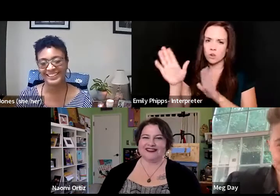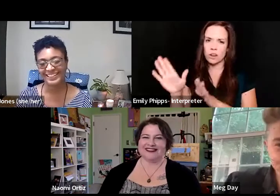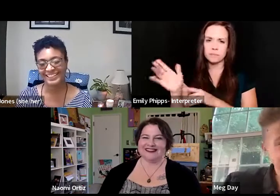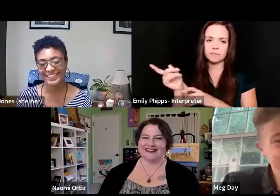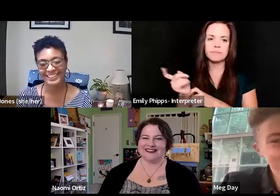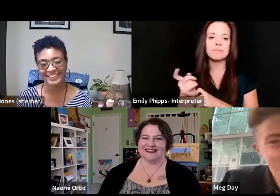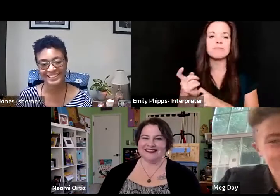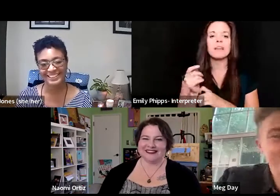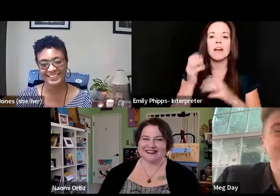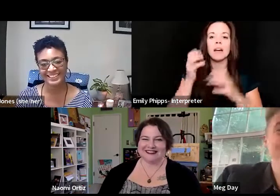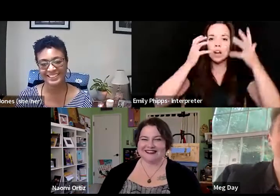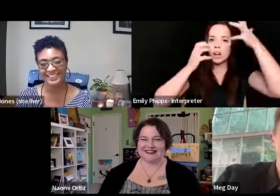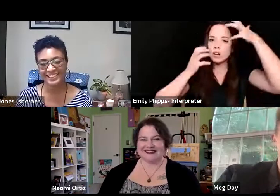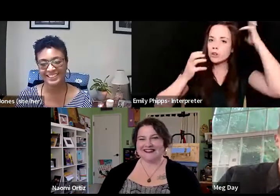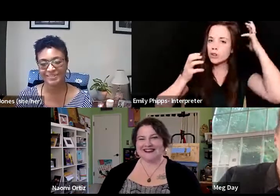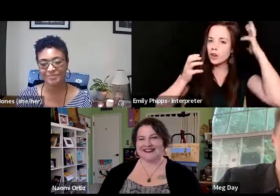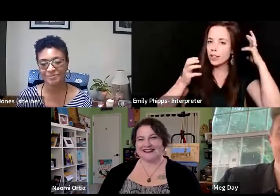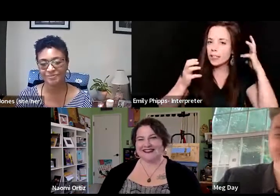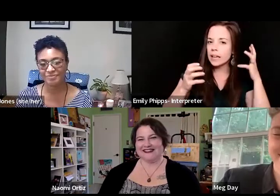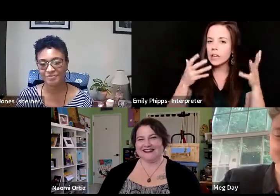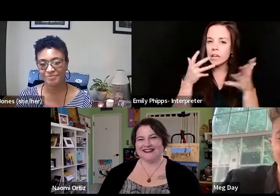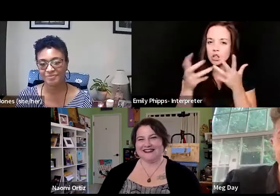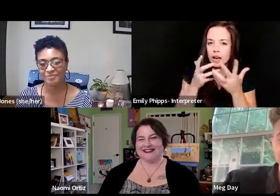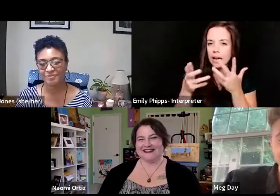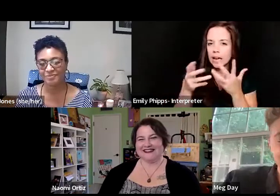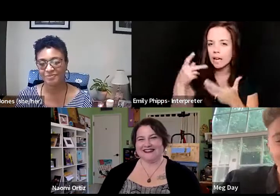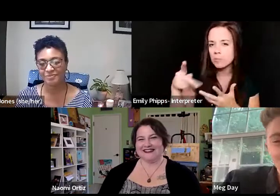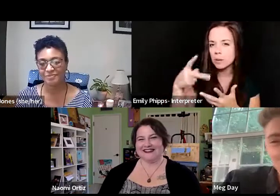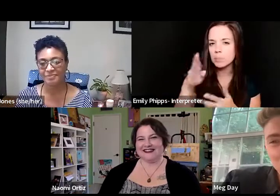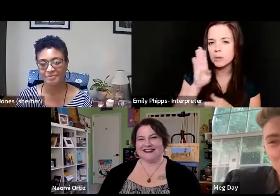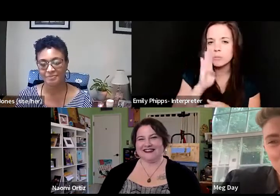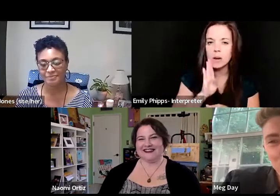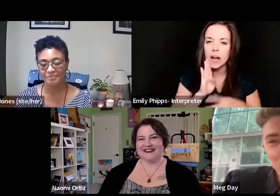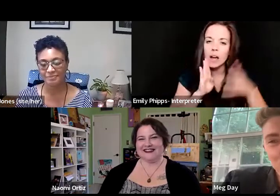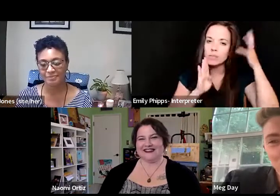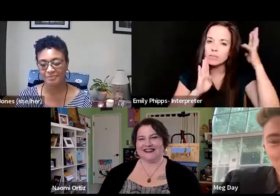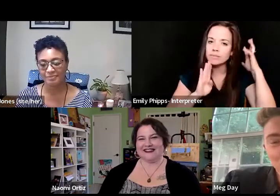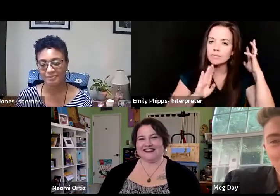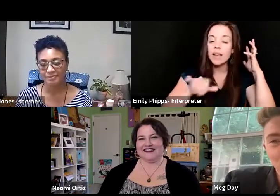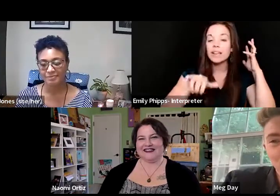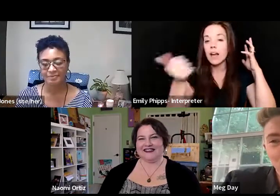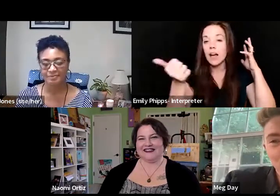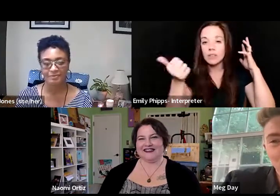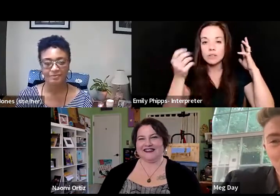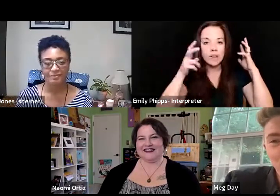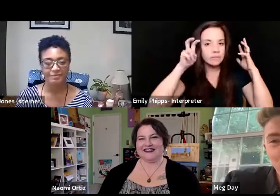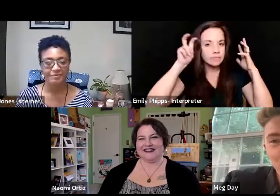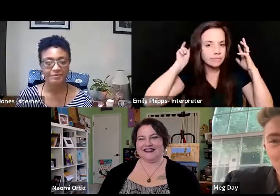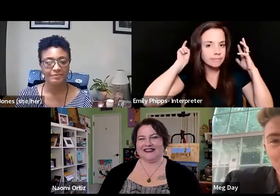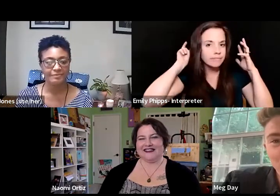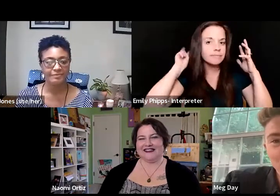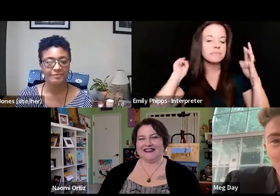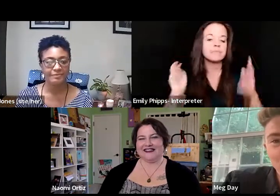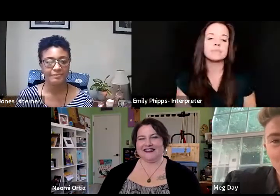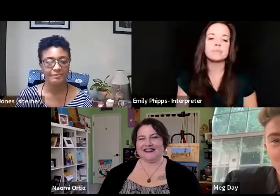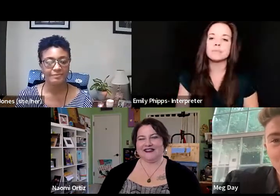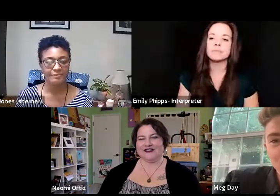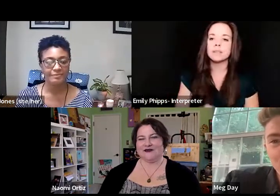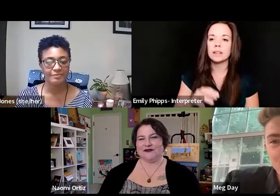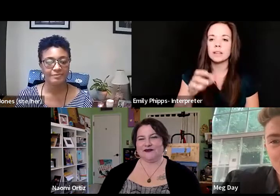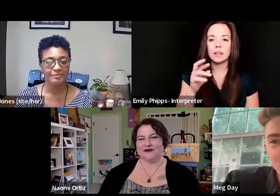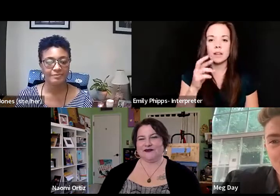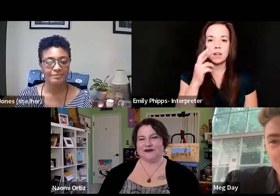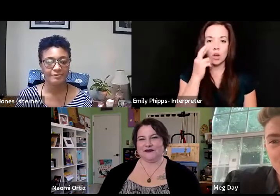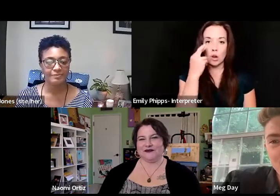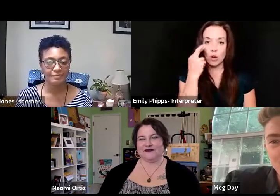curly, kind of graying, purple-brown hair on one side of my head, and I've got a fade on the other. Rose gold aviator